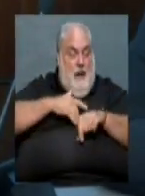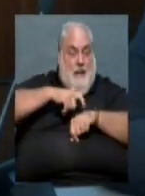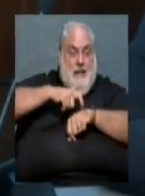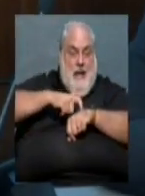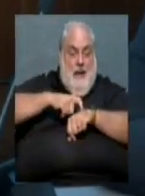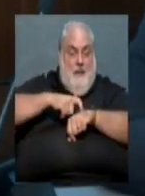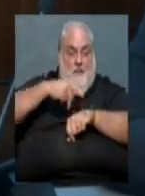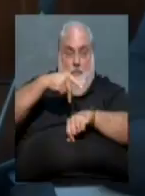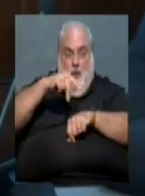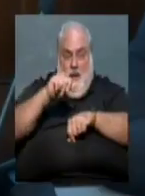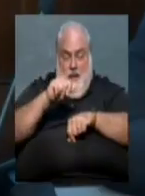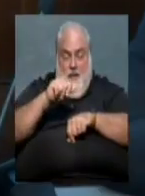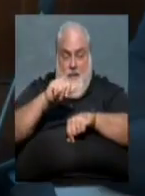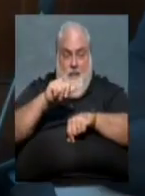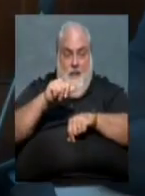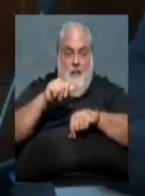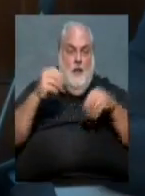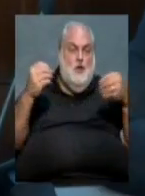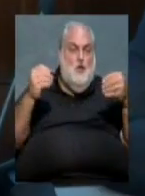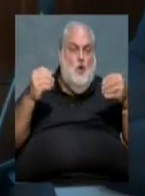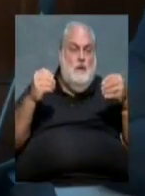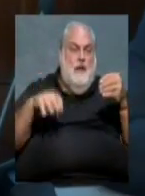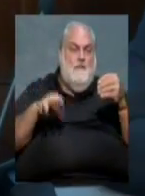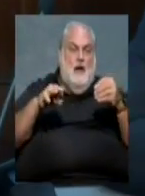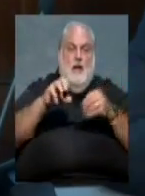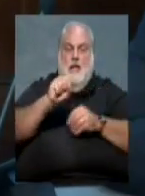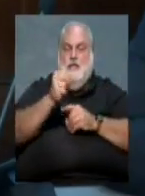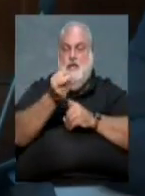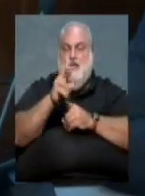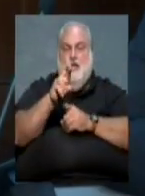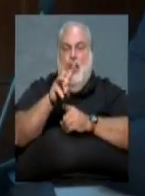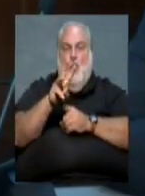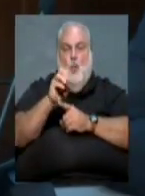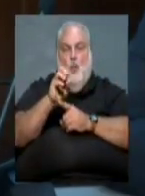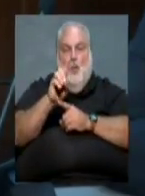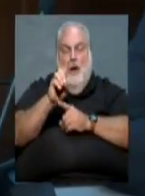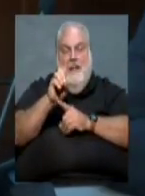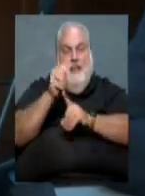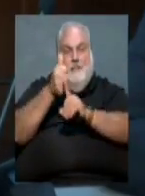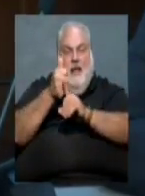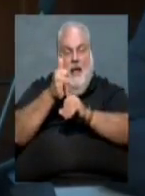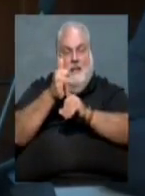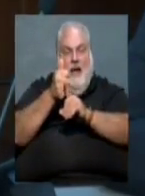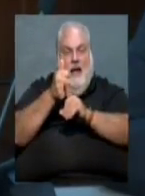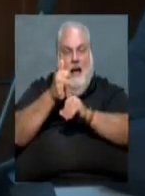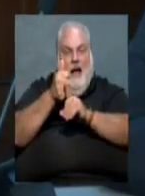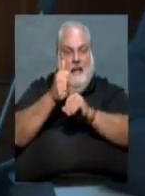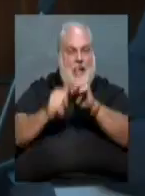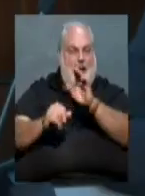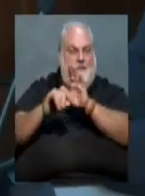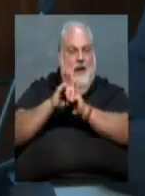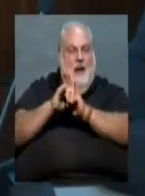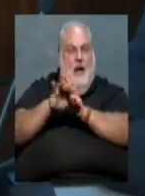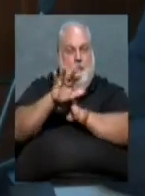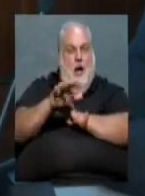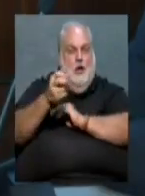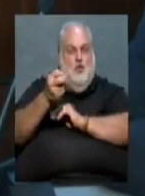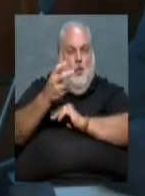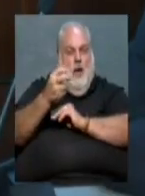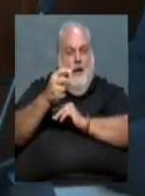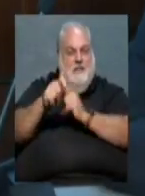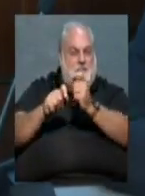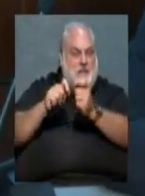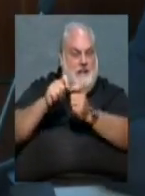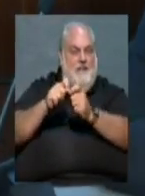prosecutor, the merchants have found that Sherwood dedicated about somewhere in the vicinity of 12 different people